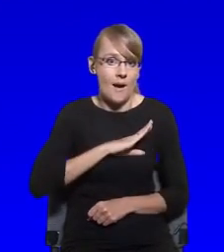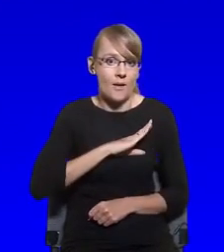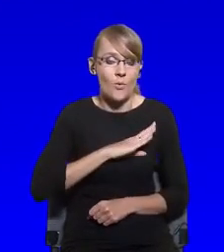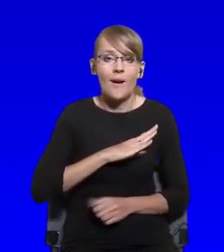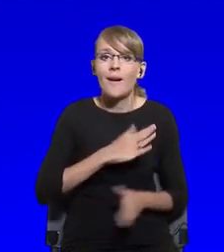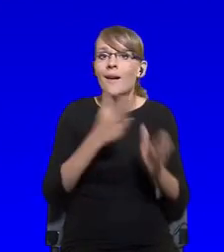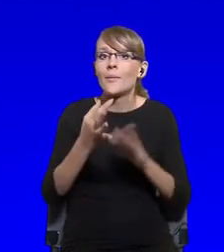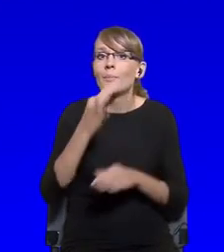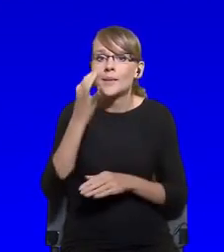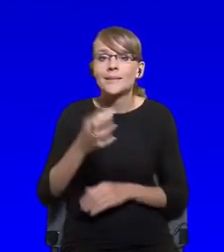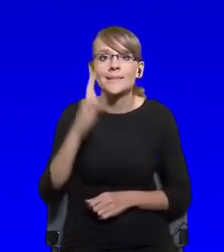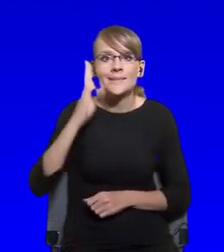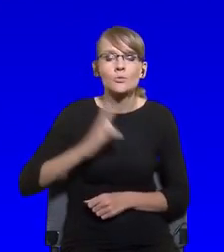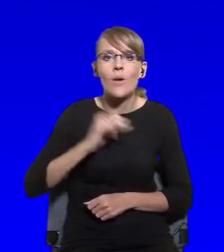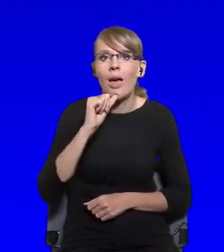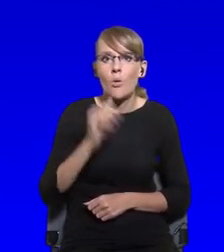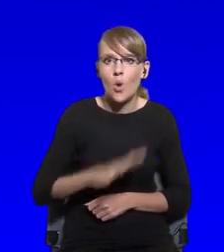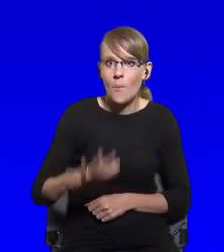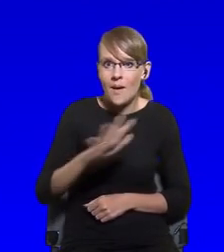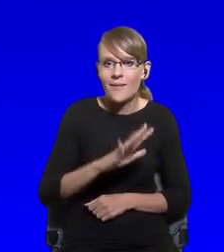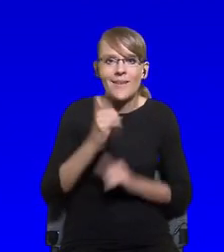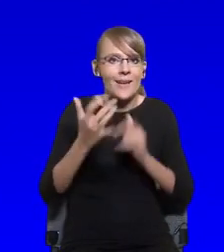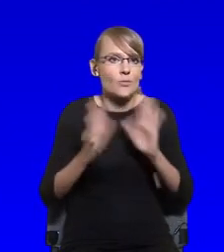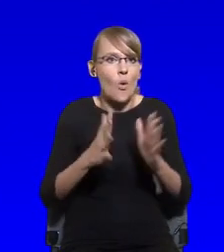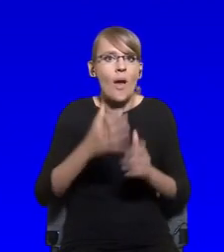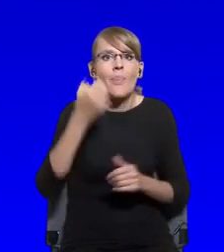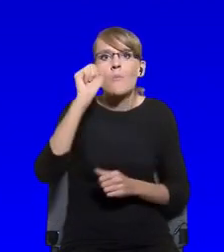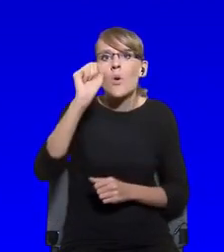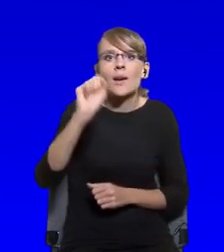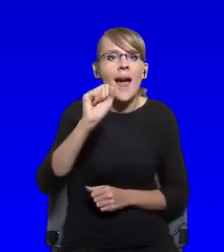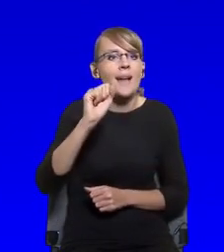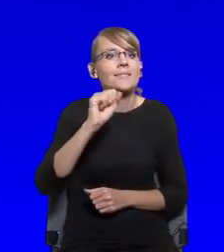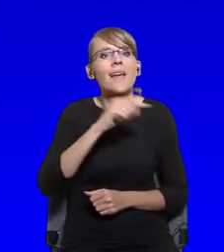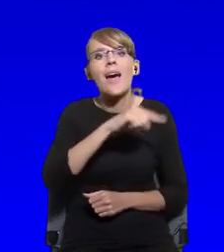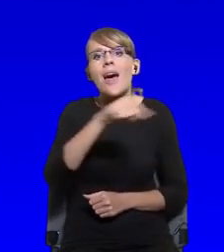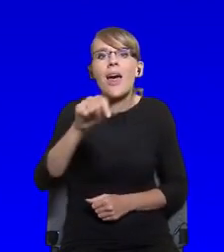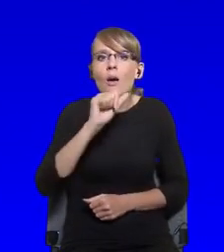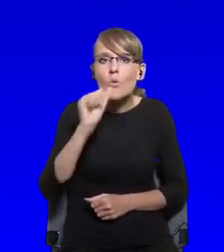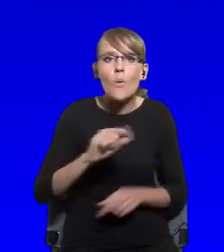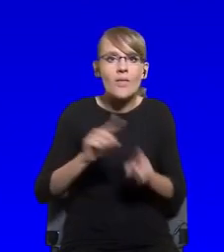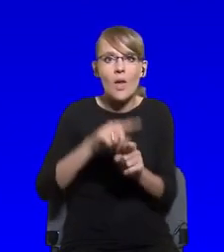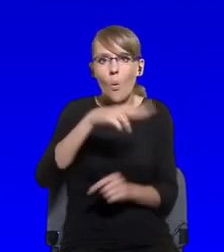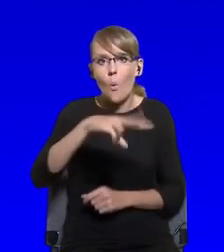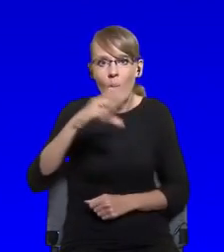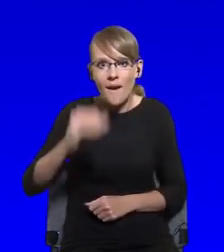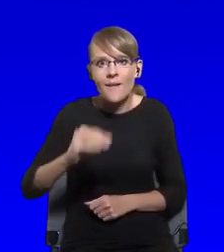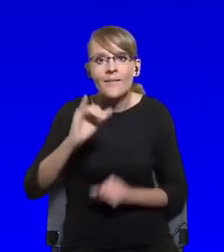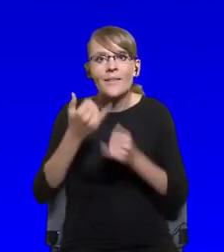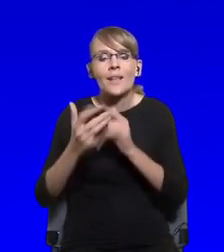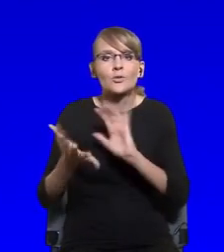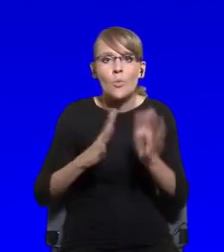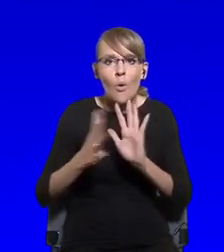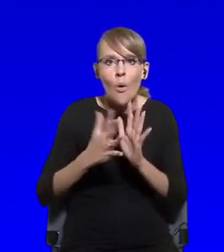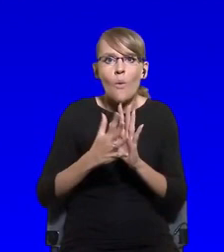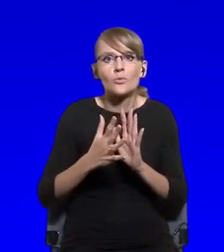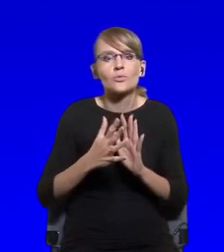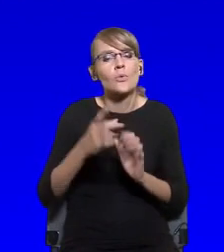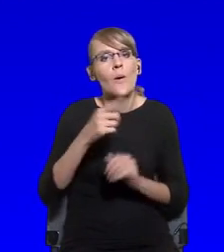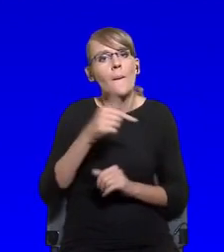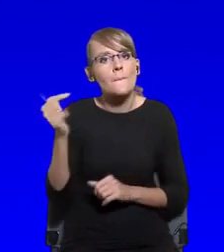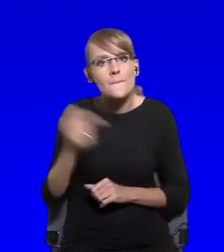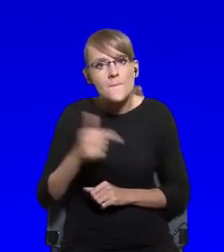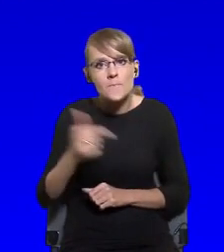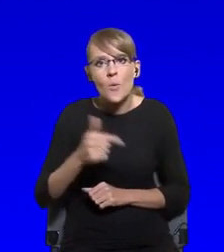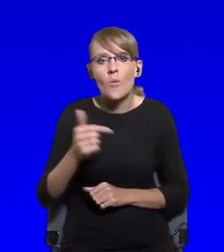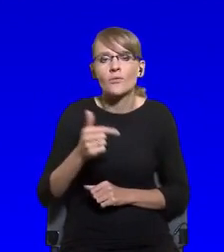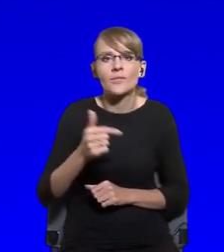European democracies, and also maybe the European Union, change their attitude towards authoritarian China?